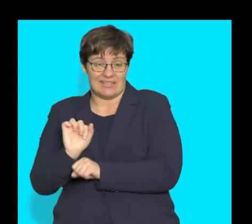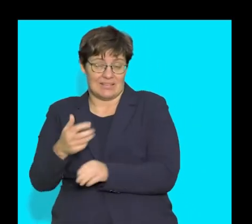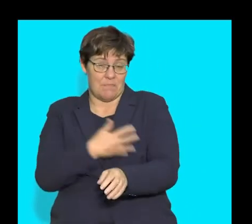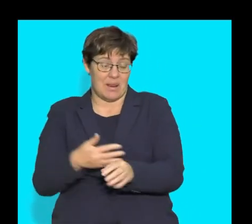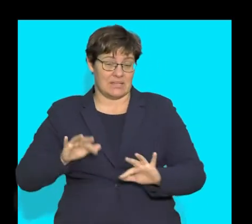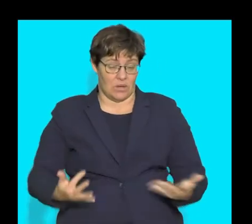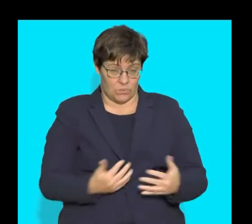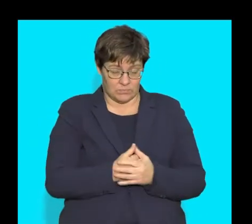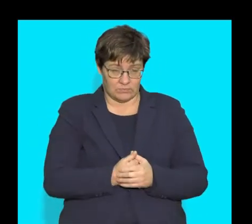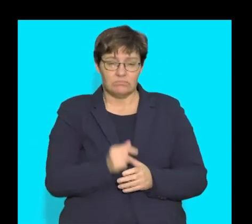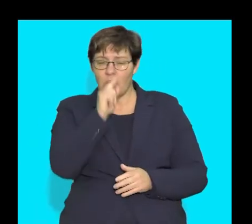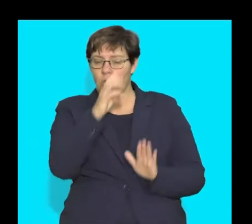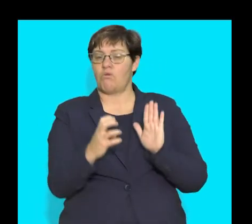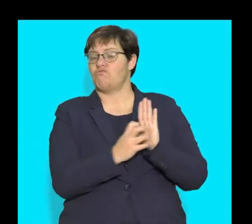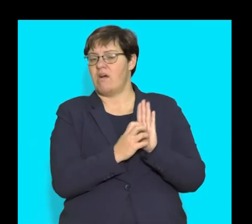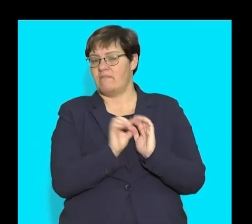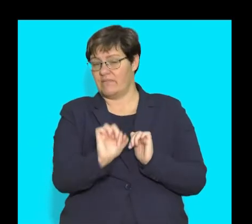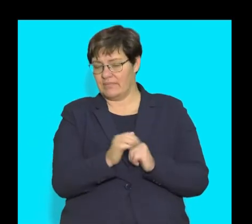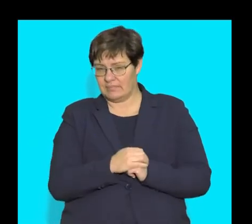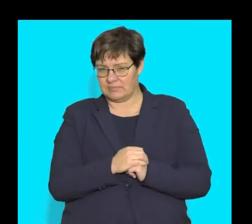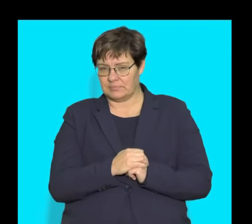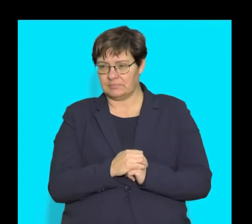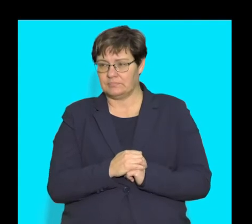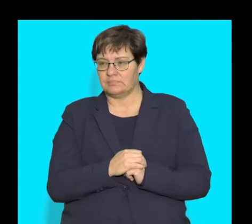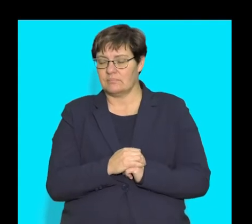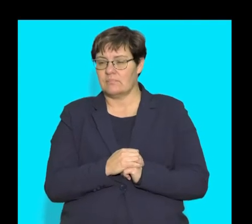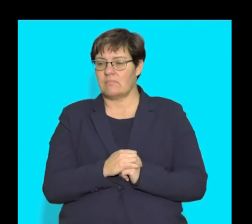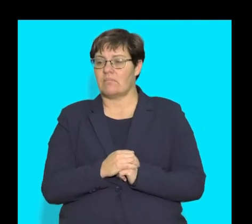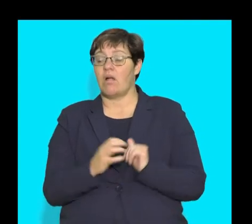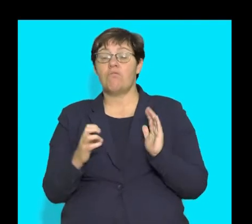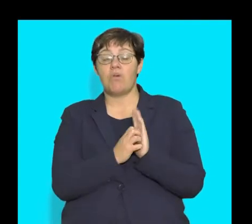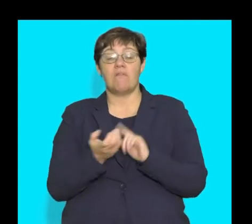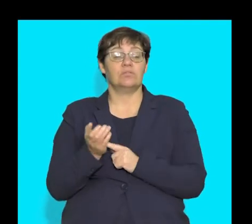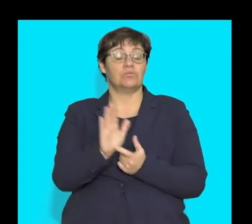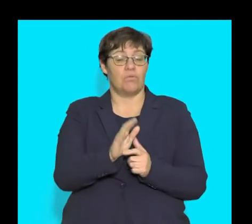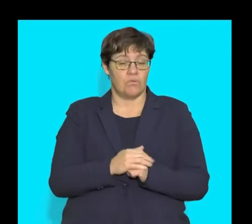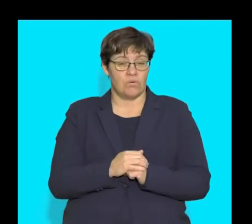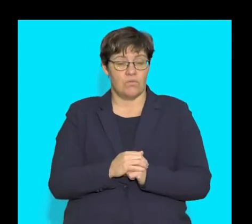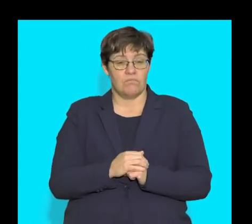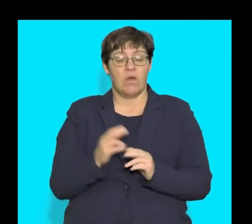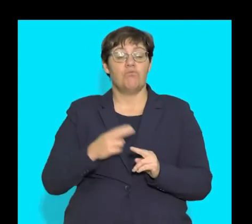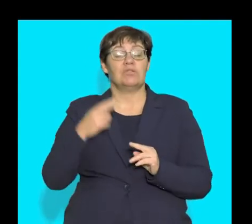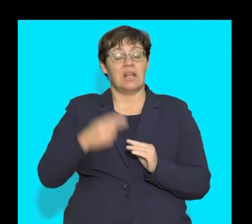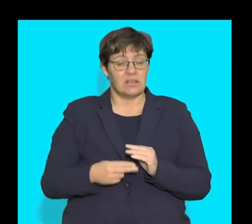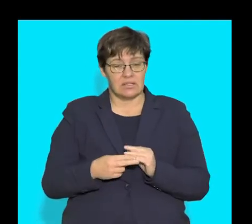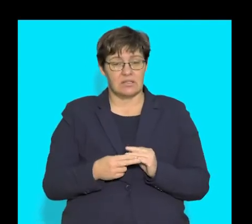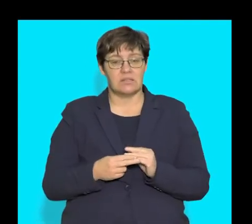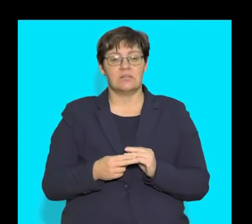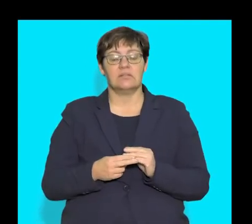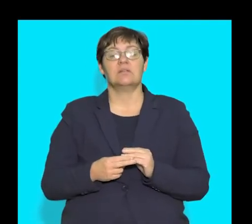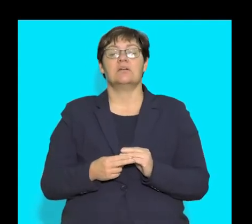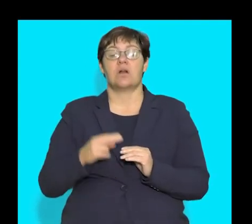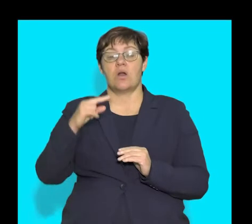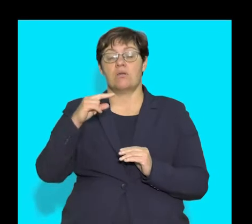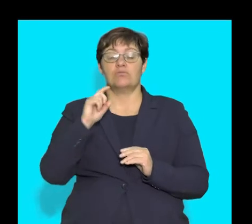So let's look at the graph as we unpack this question. So the graph then illustrates the results of the glucose tolerance